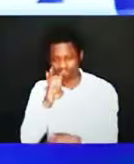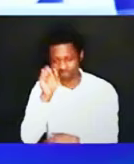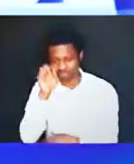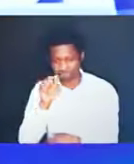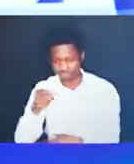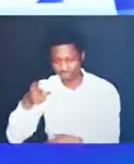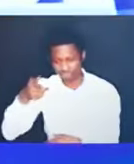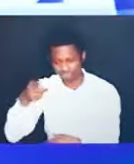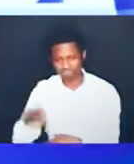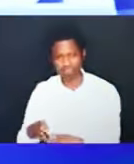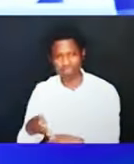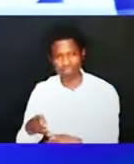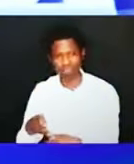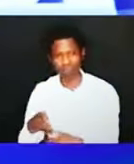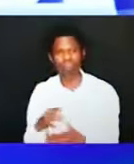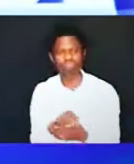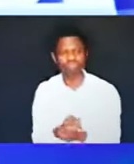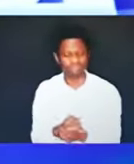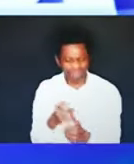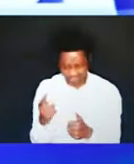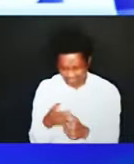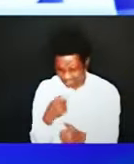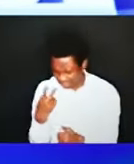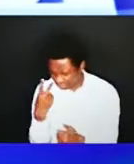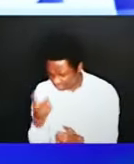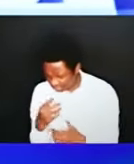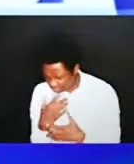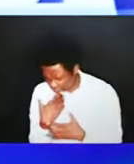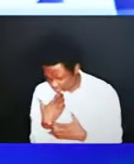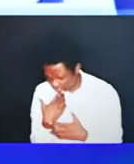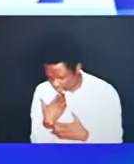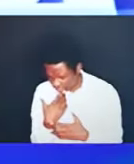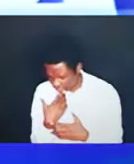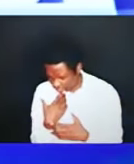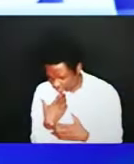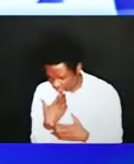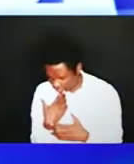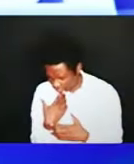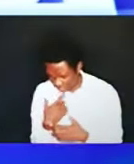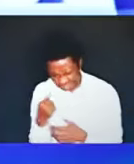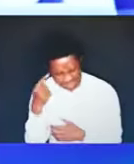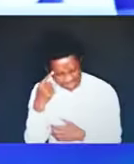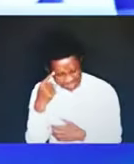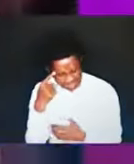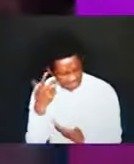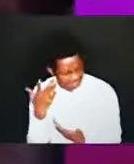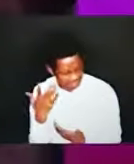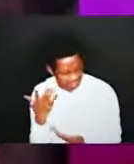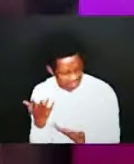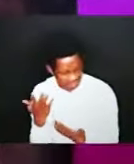on the scripture I thought maybe they have made a mistake